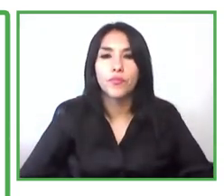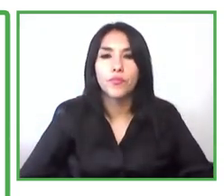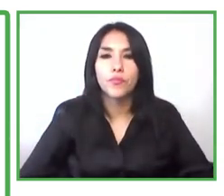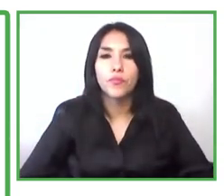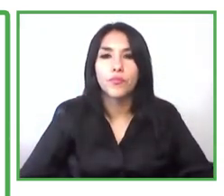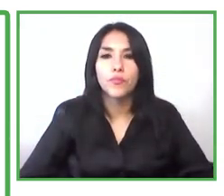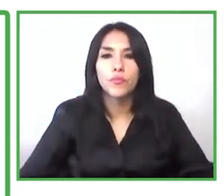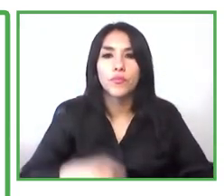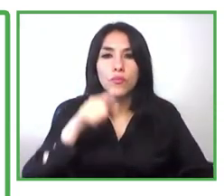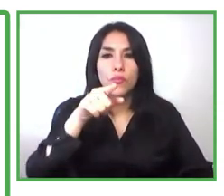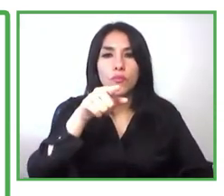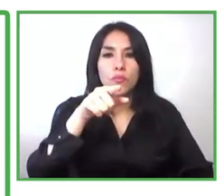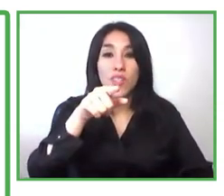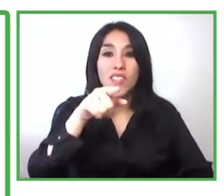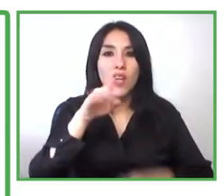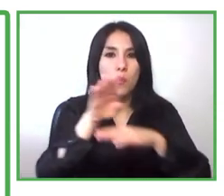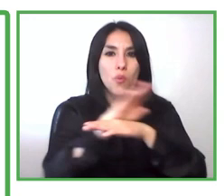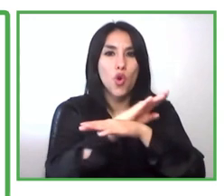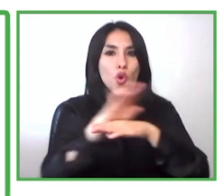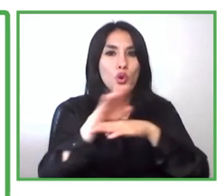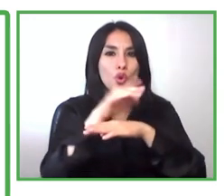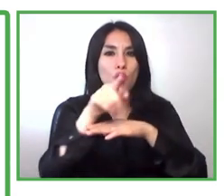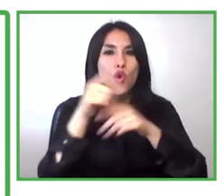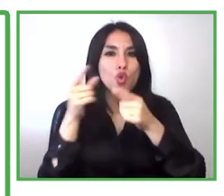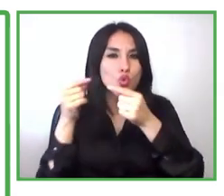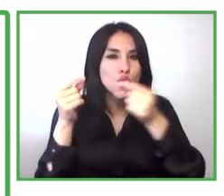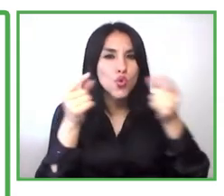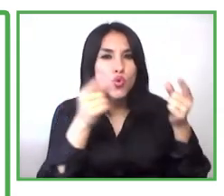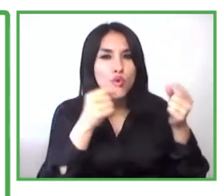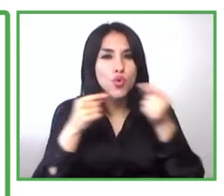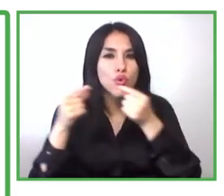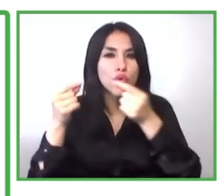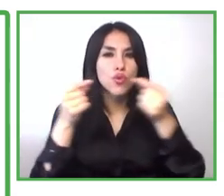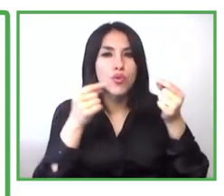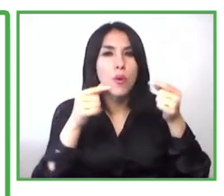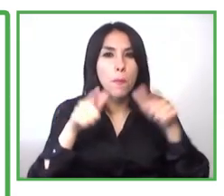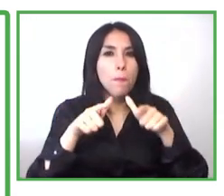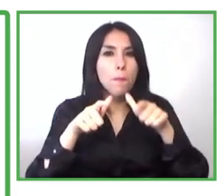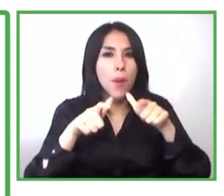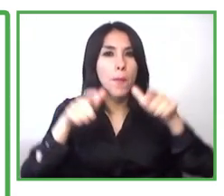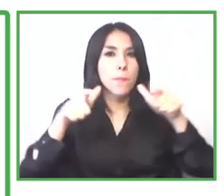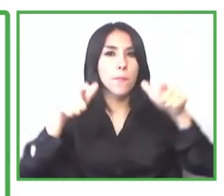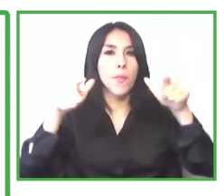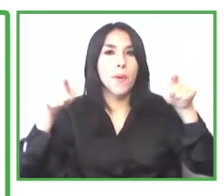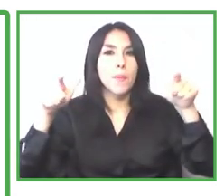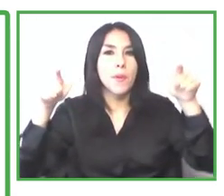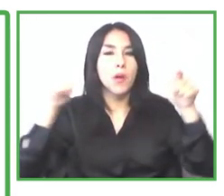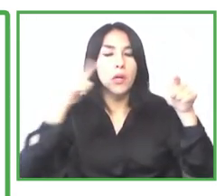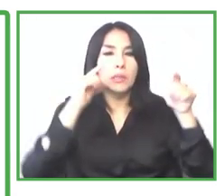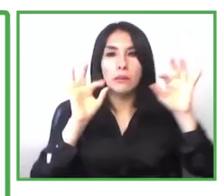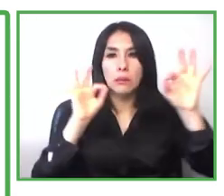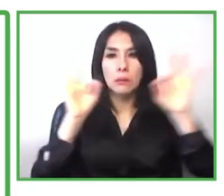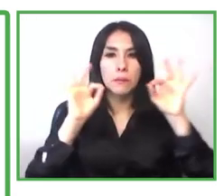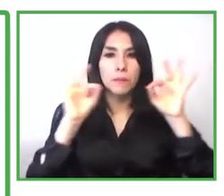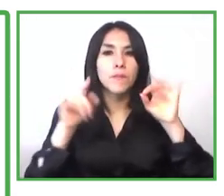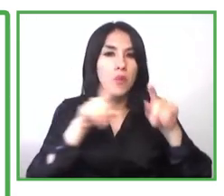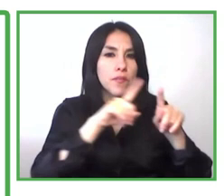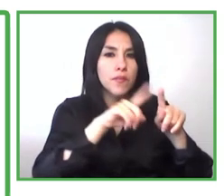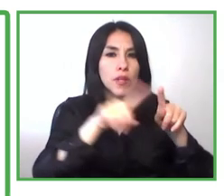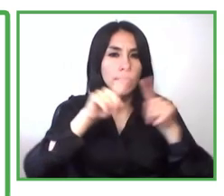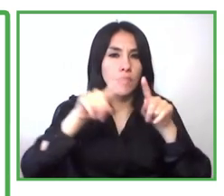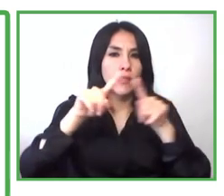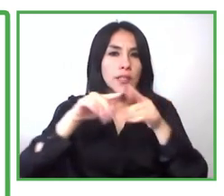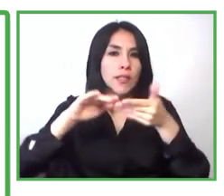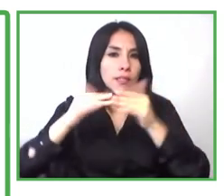they've commercialized this uh this product in other parts of bogota city and also they